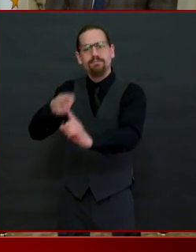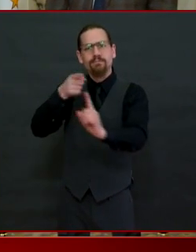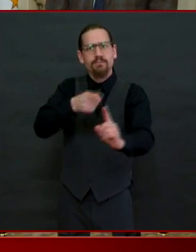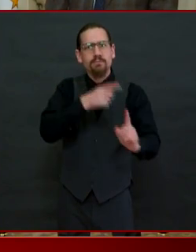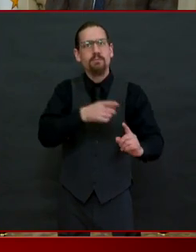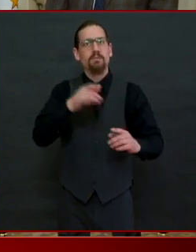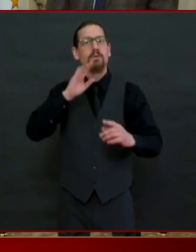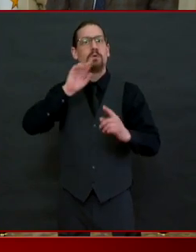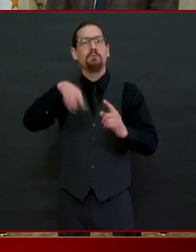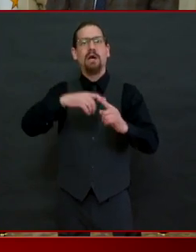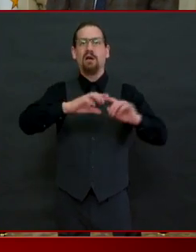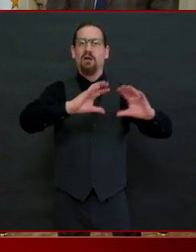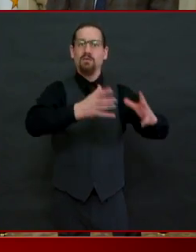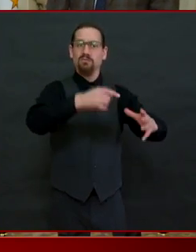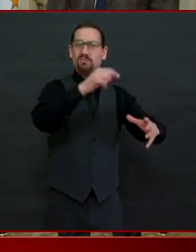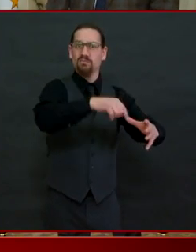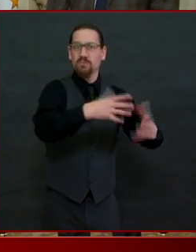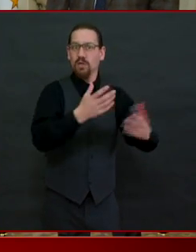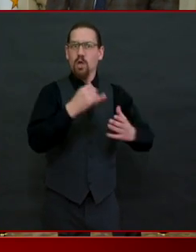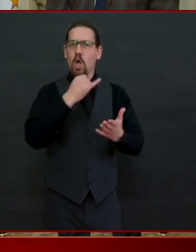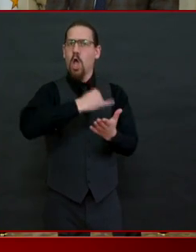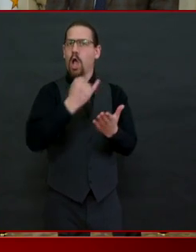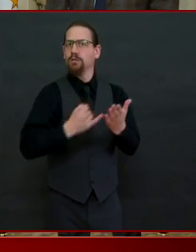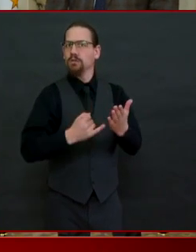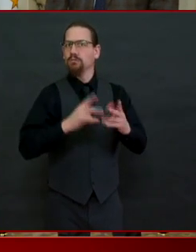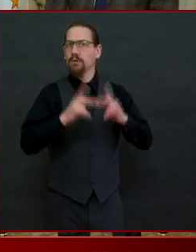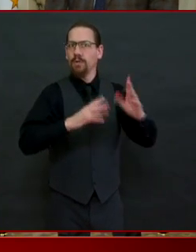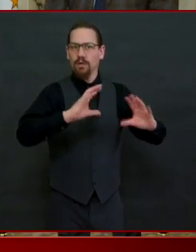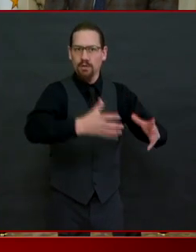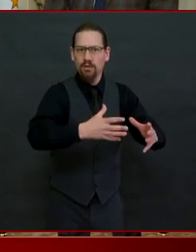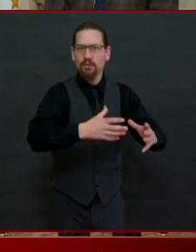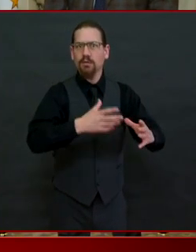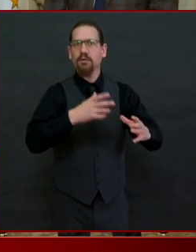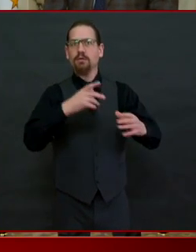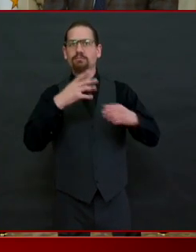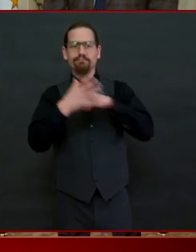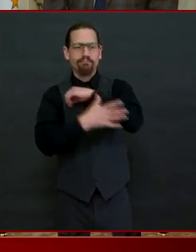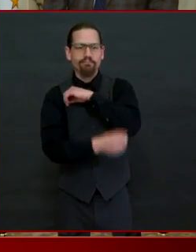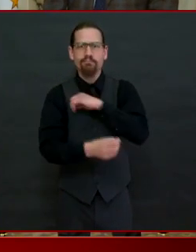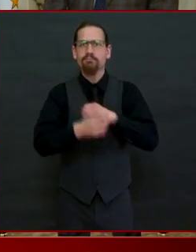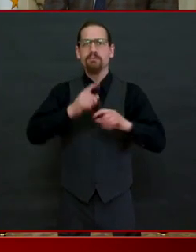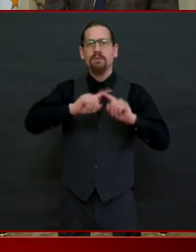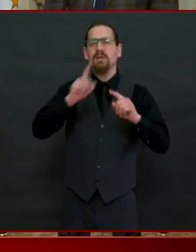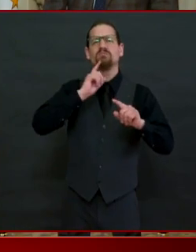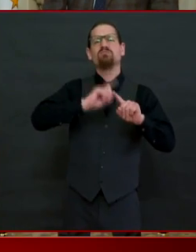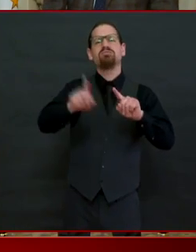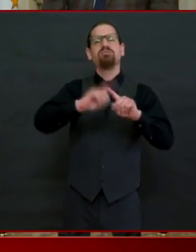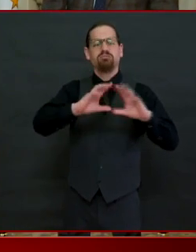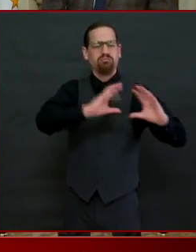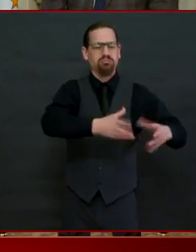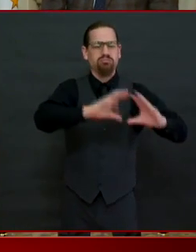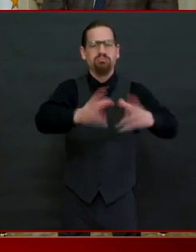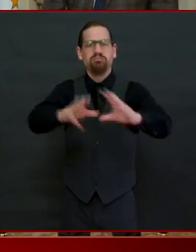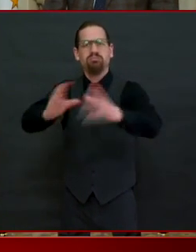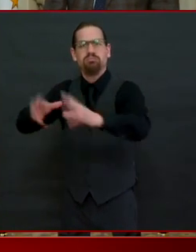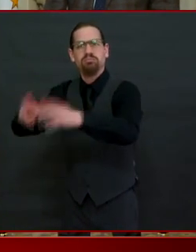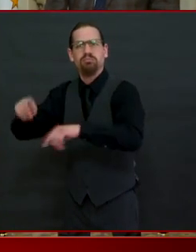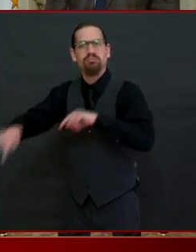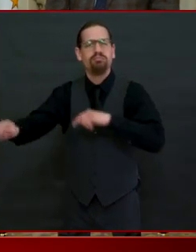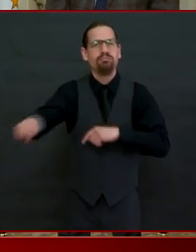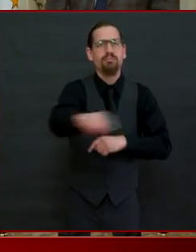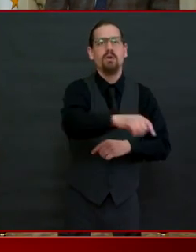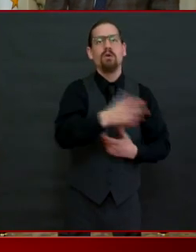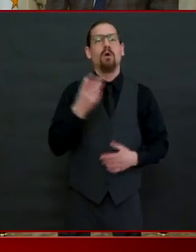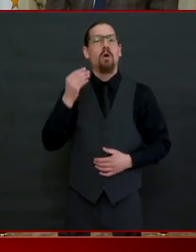people who are struggling with mental illness and addiction like we're trying the homeless and we are